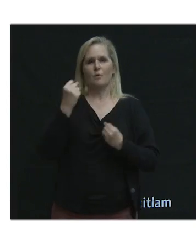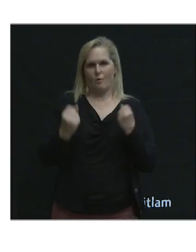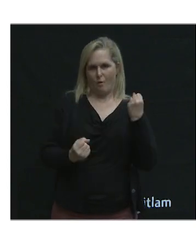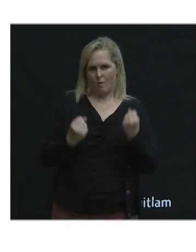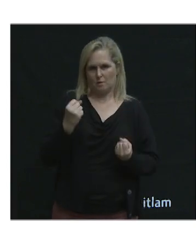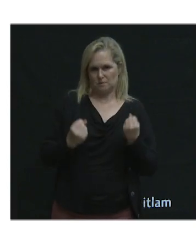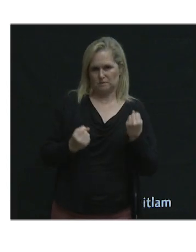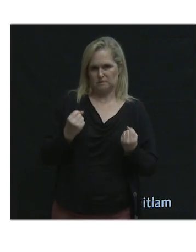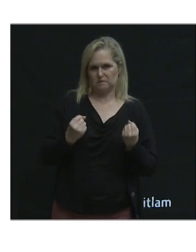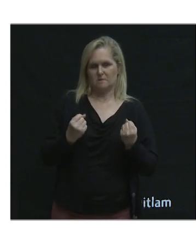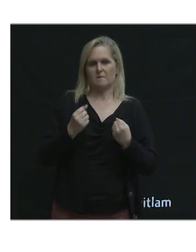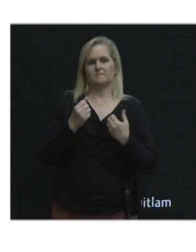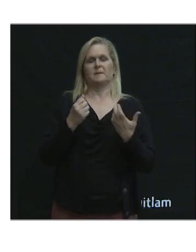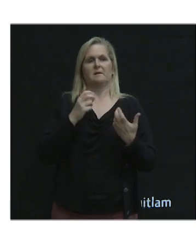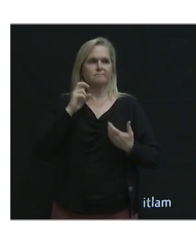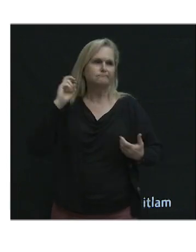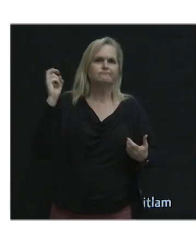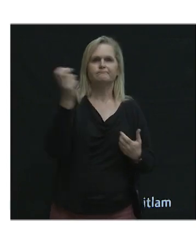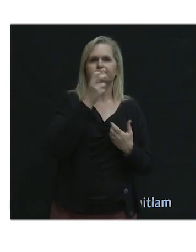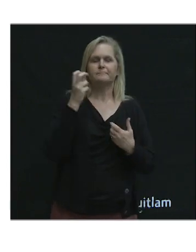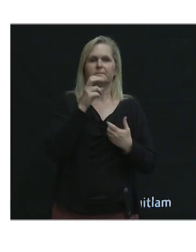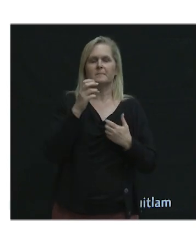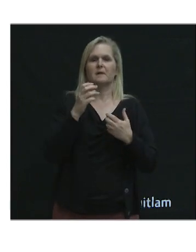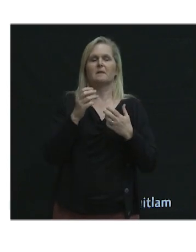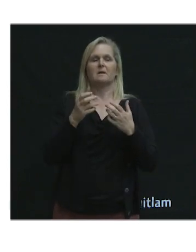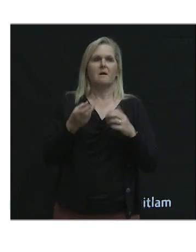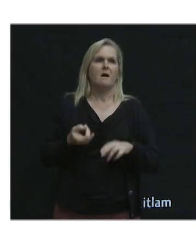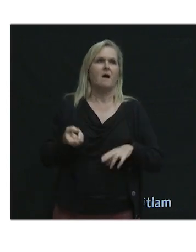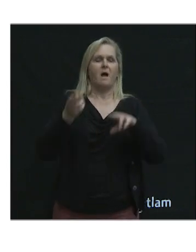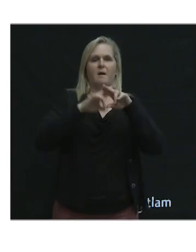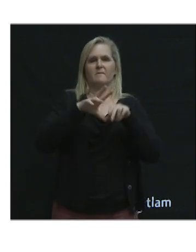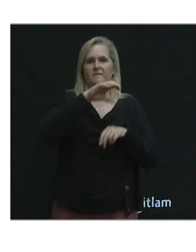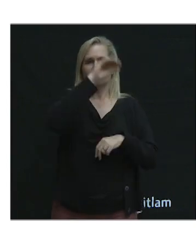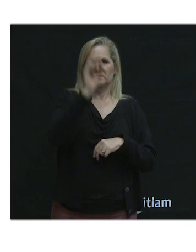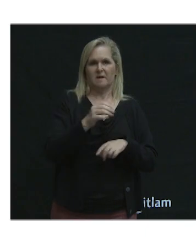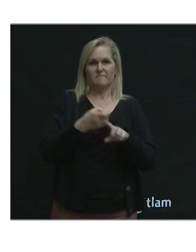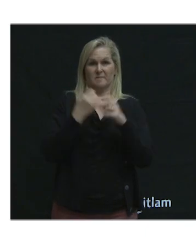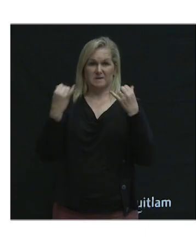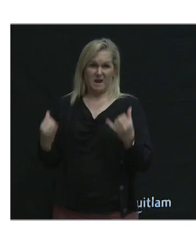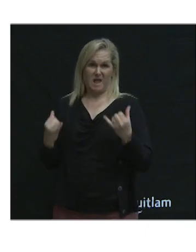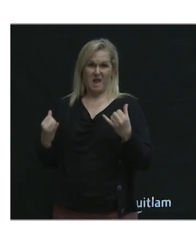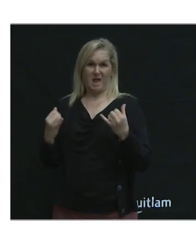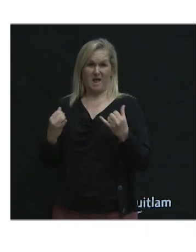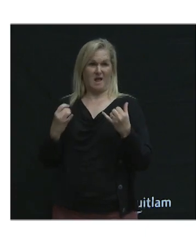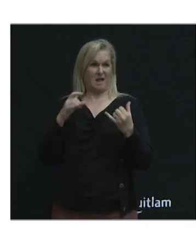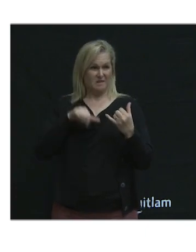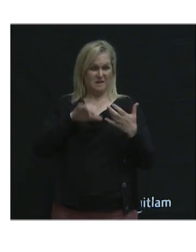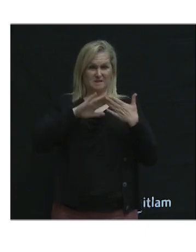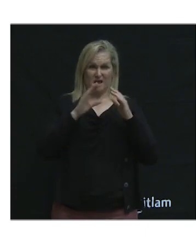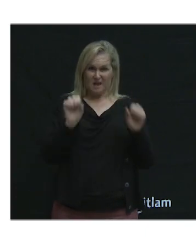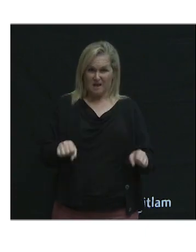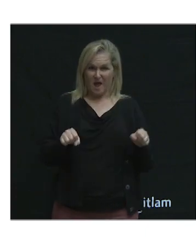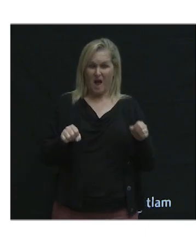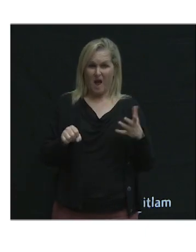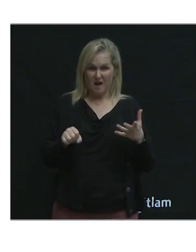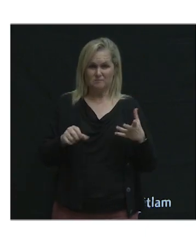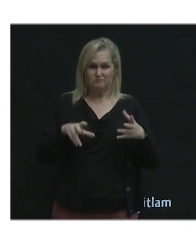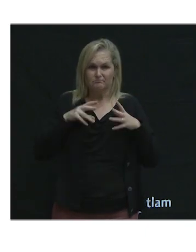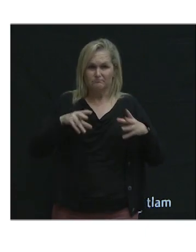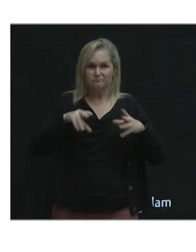trips, almost 50% more than today. And we're not sure that we can handle that type of growth